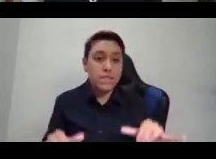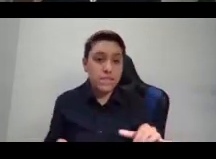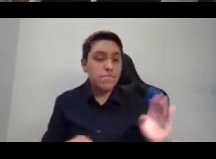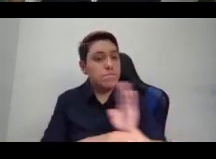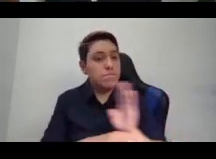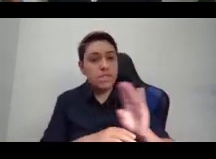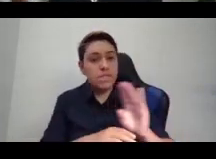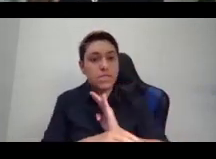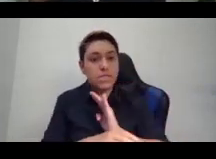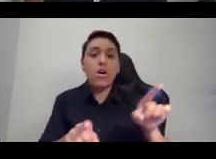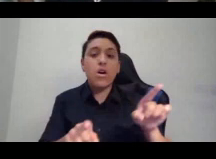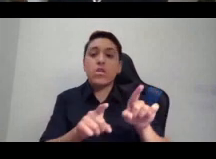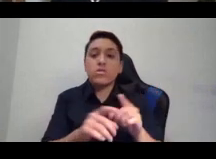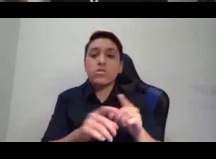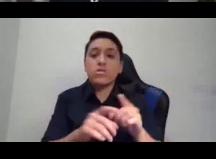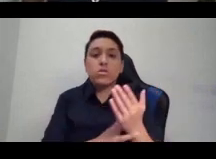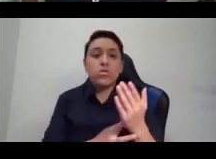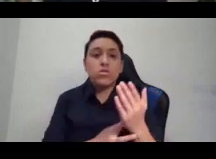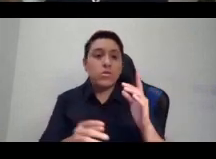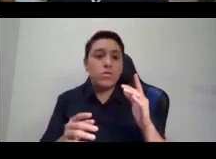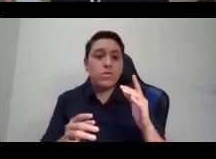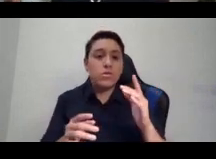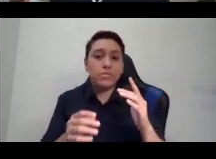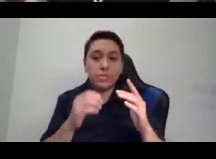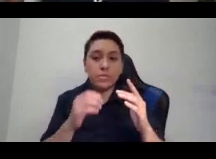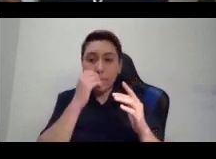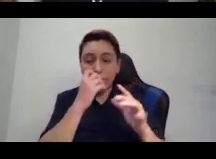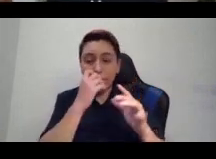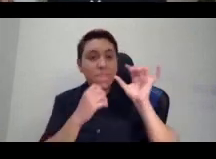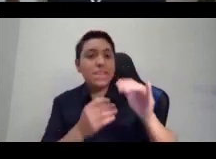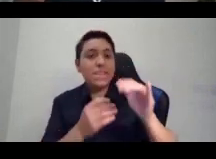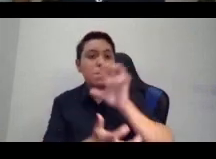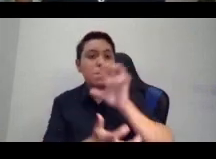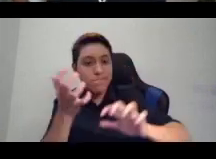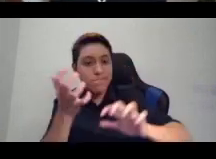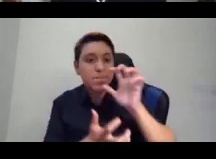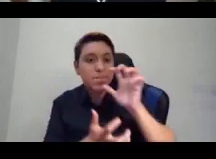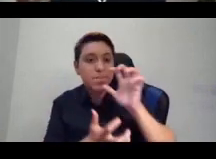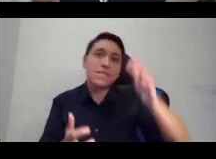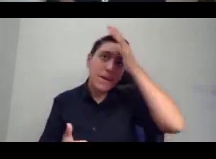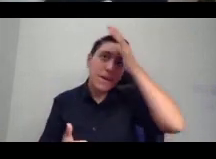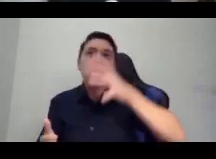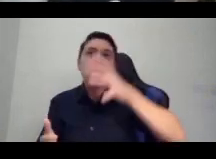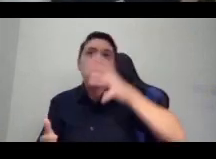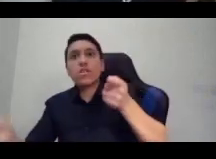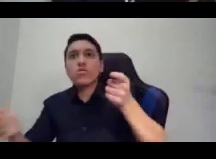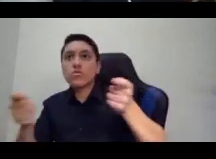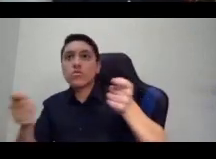of those same things that we were just talking about, through that mixture of patriarchy and colonialism.